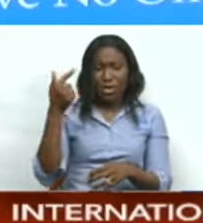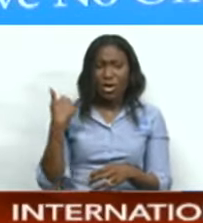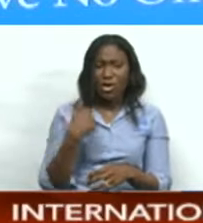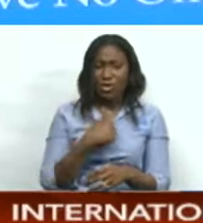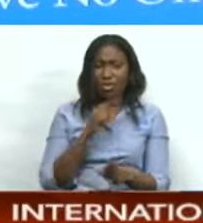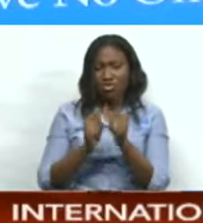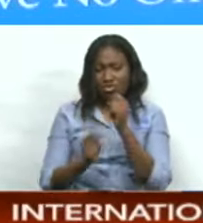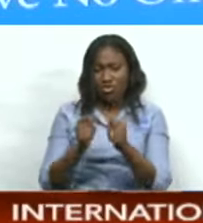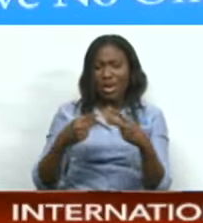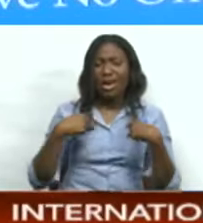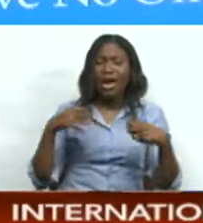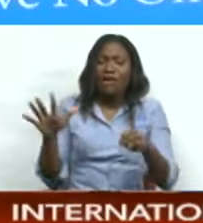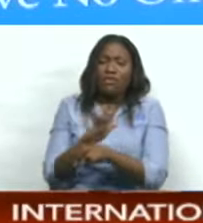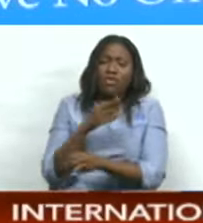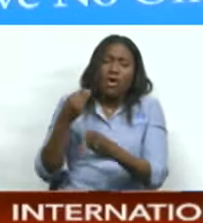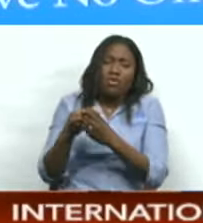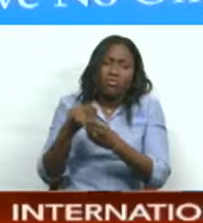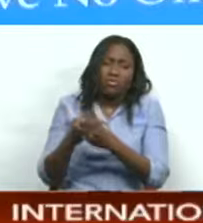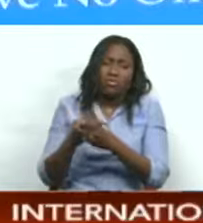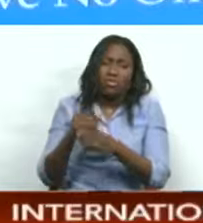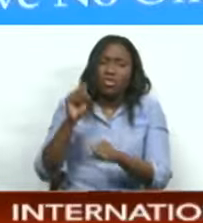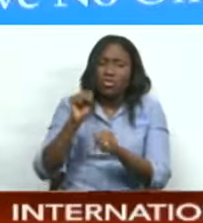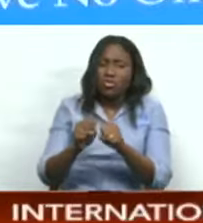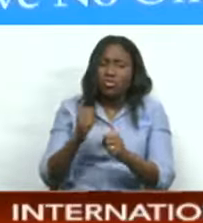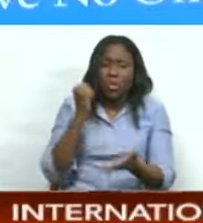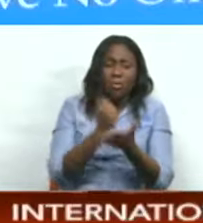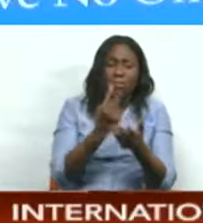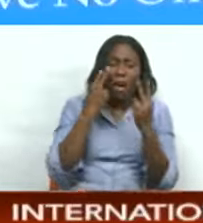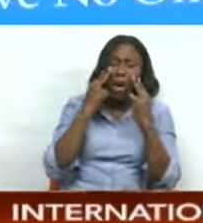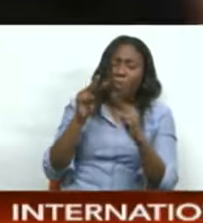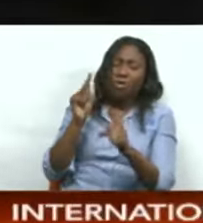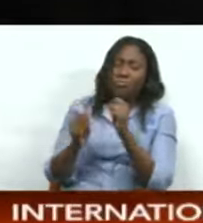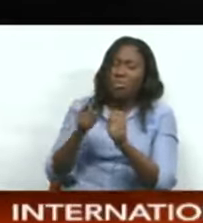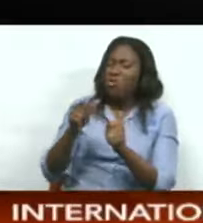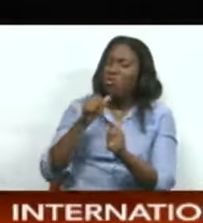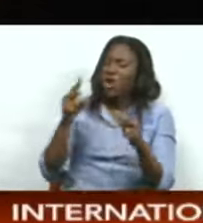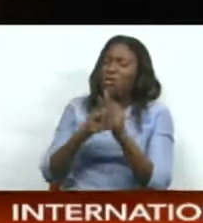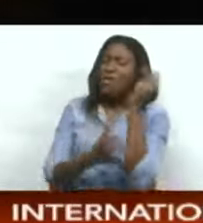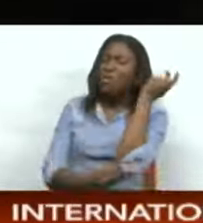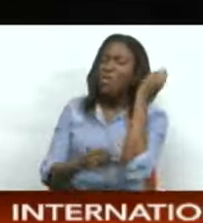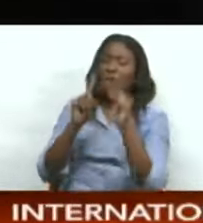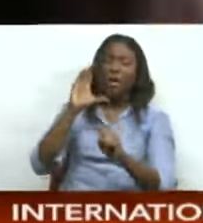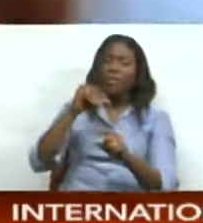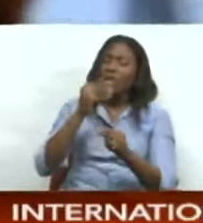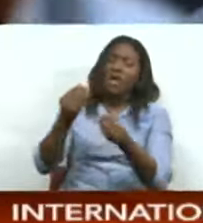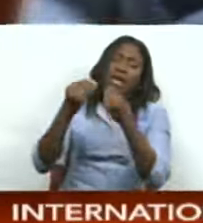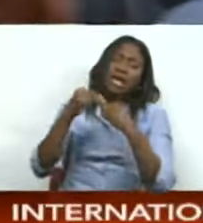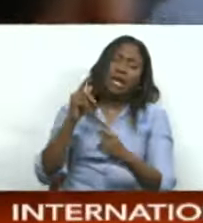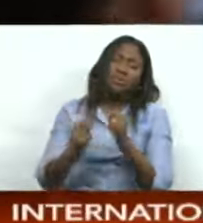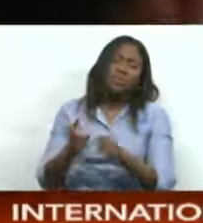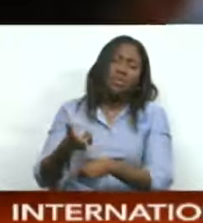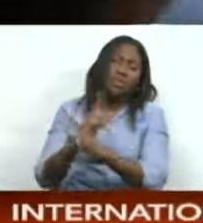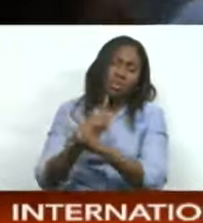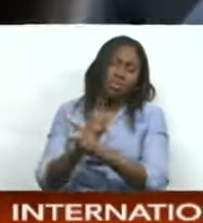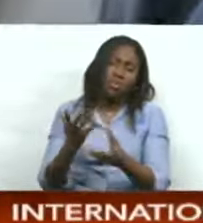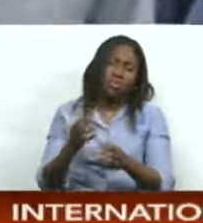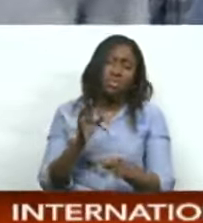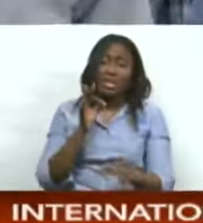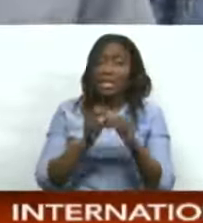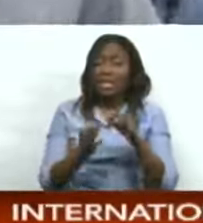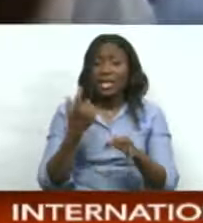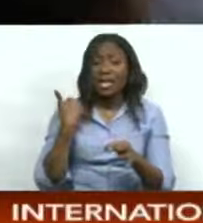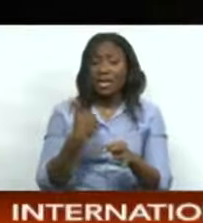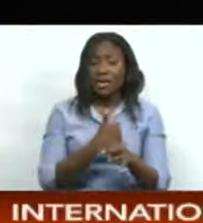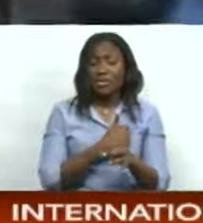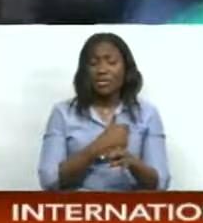a lot of issues yourselves. But those challenges are huge. Little is expected to change if initiatives remain box